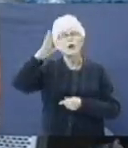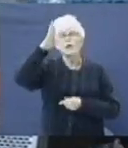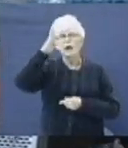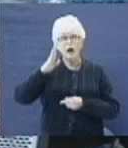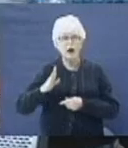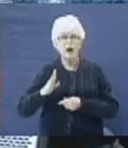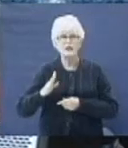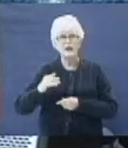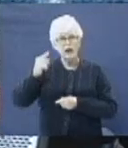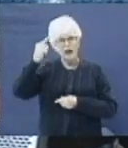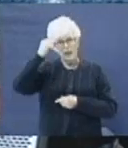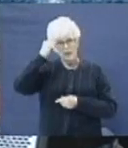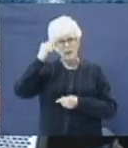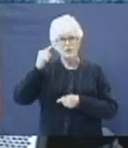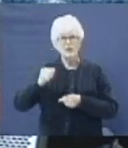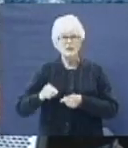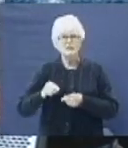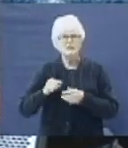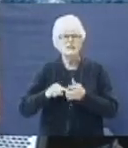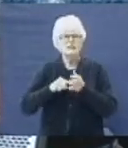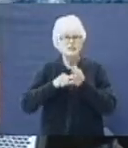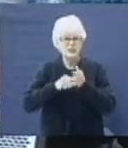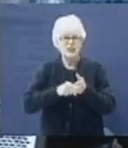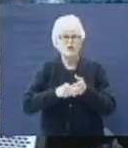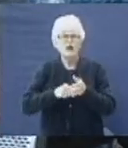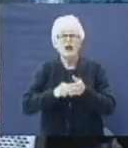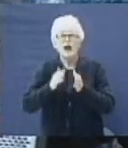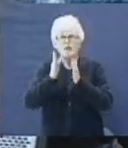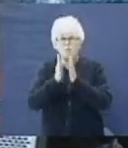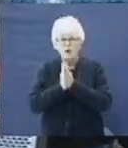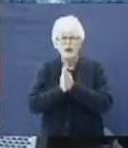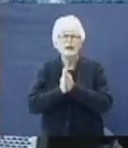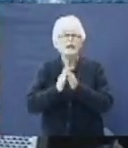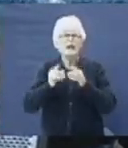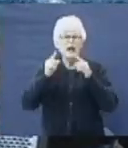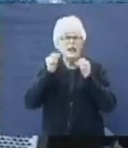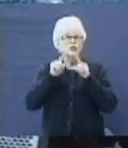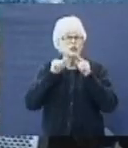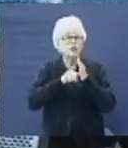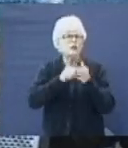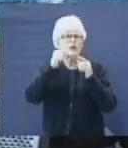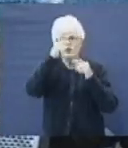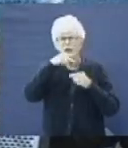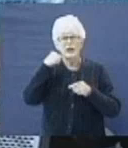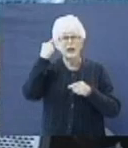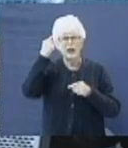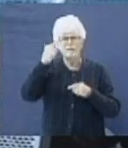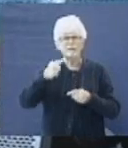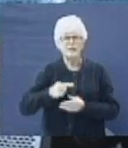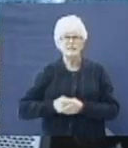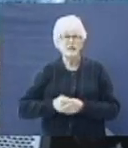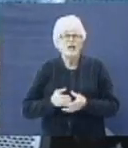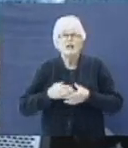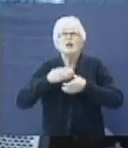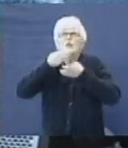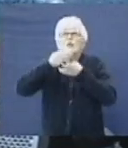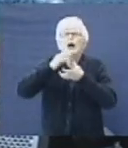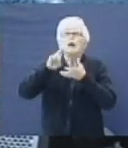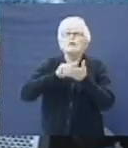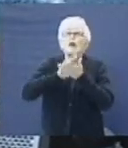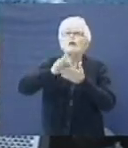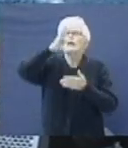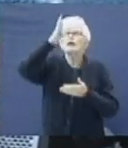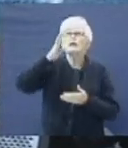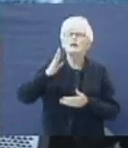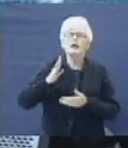I think we ought to do as Job did and get down upon our faces and beg and cry to a holy God